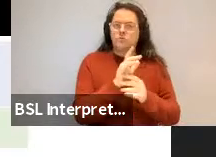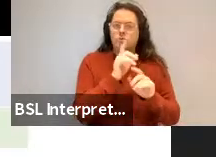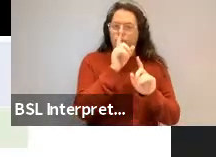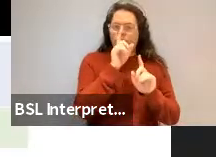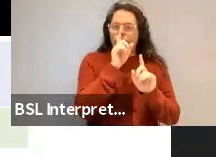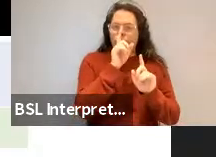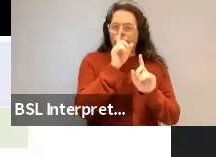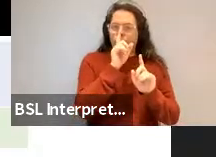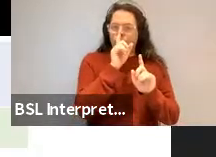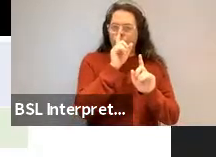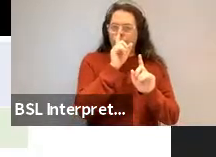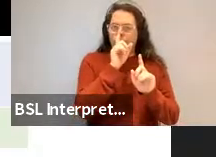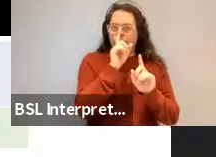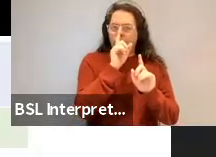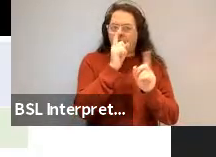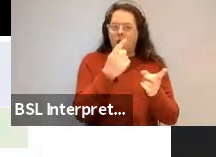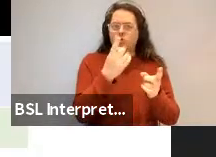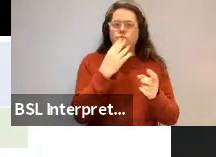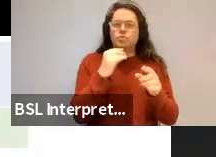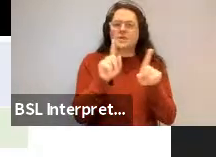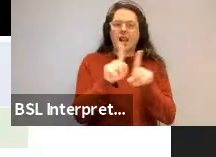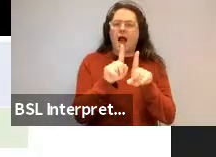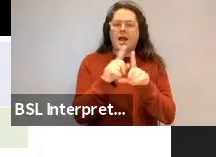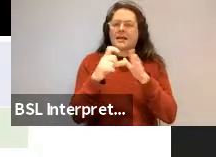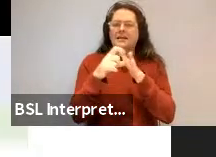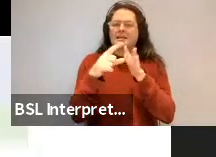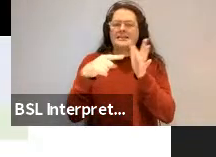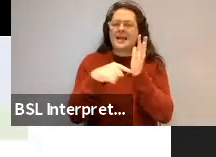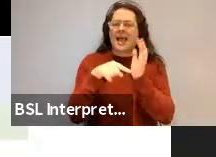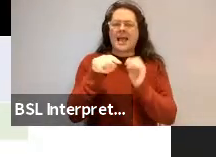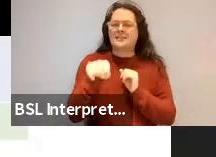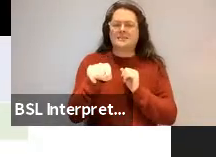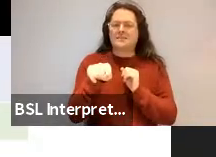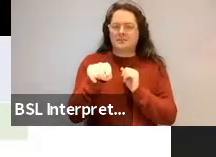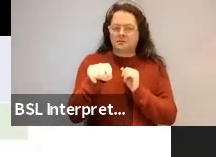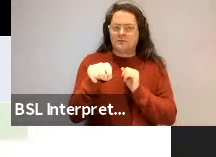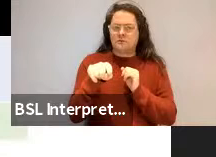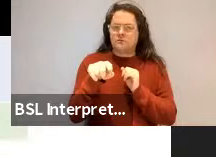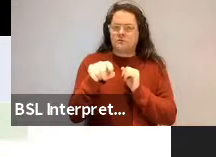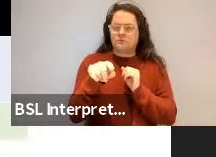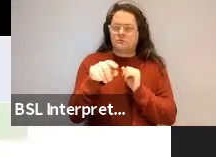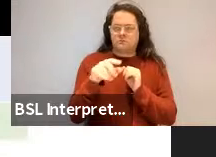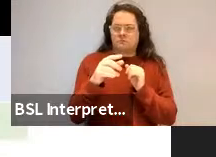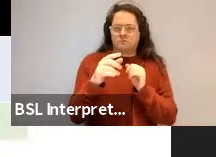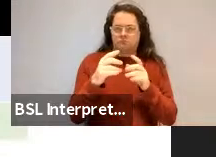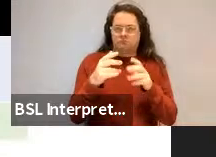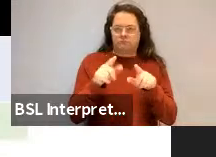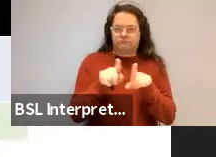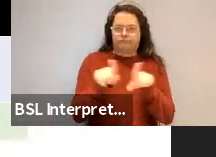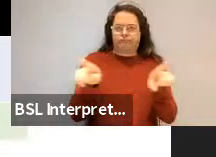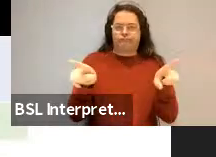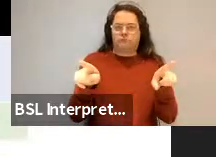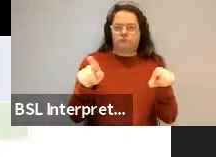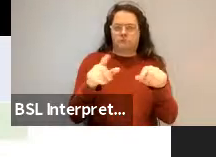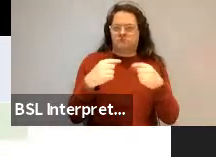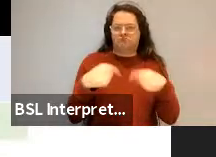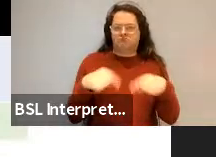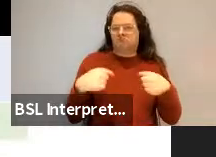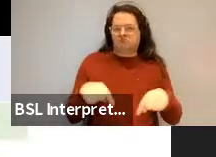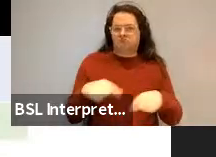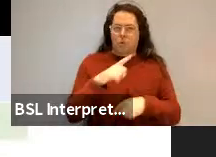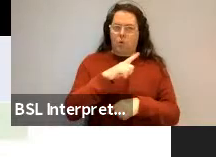it as a determiner. Is the fact that there's, there's a very common